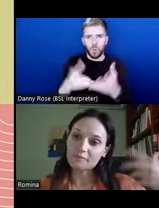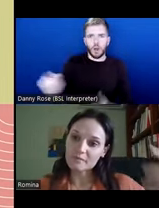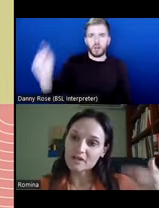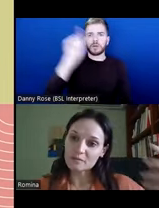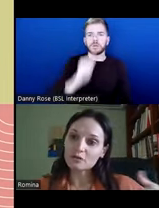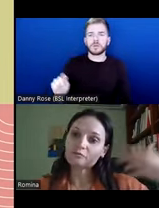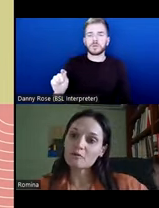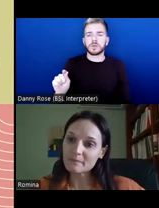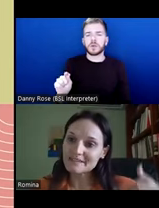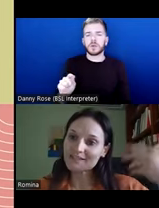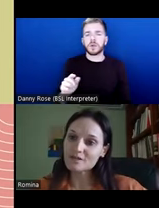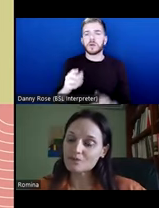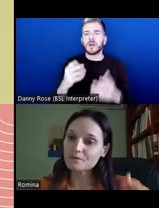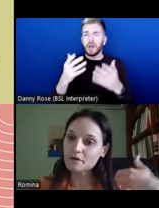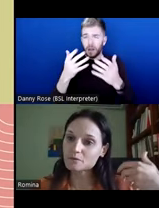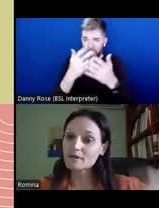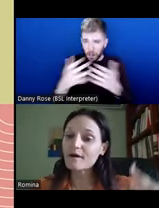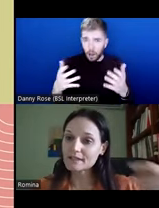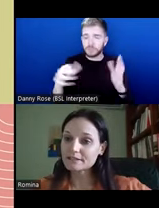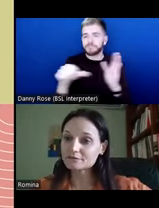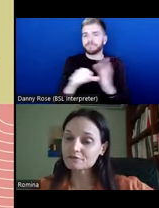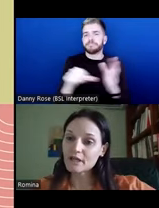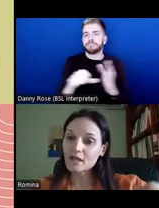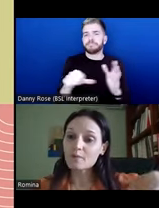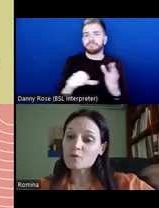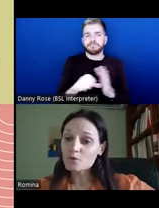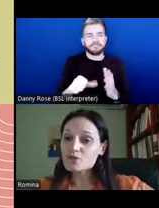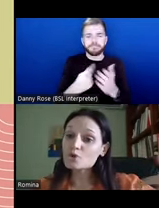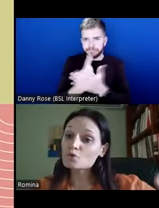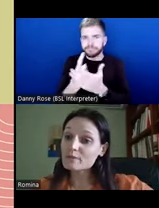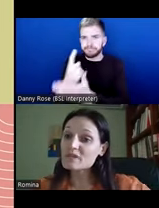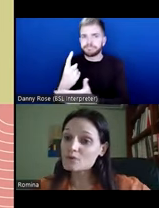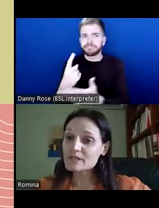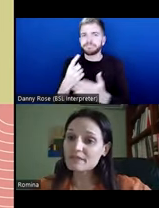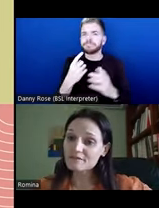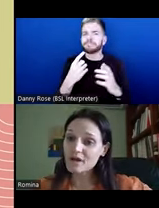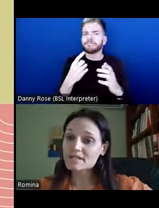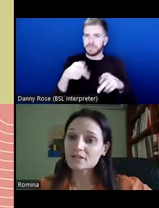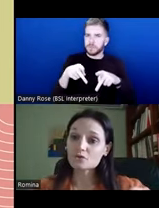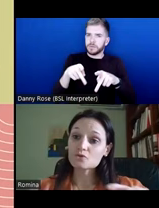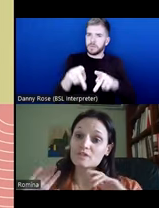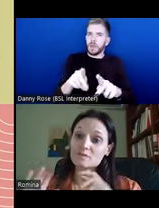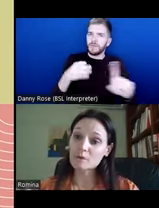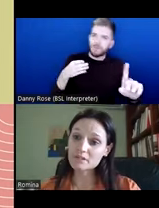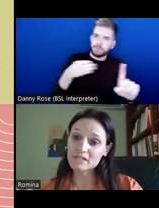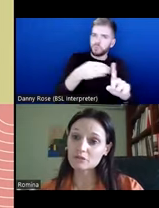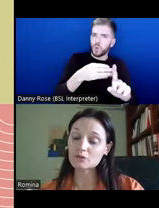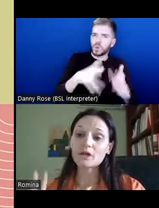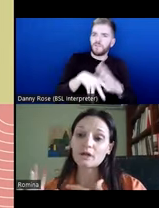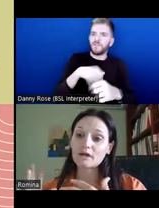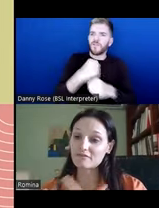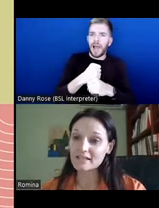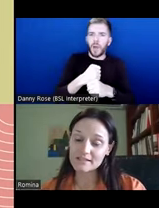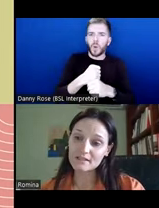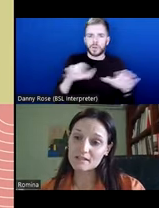there's, there has been a lot of problematization around what kind of approaches should we be using in the VAUC sector to respond to